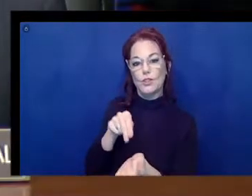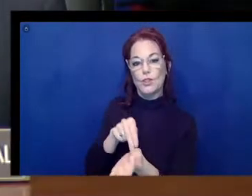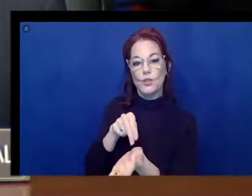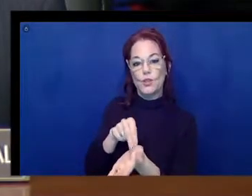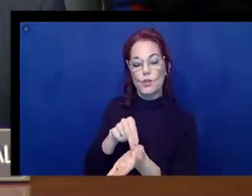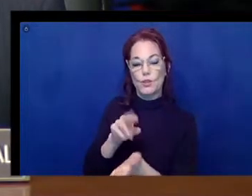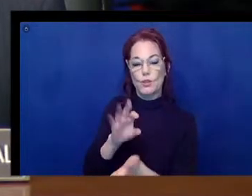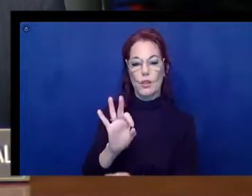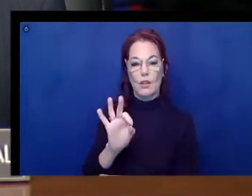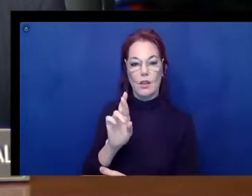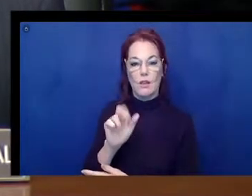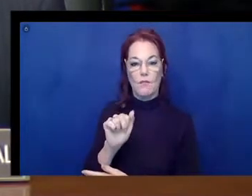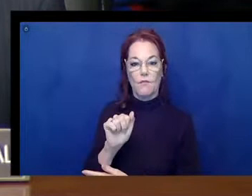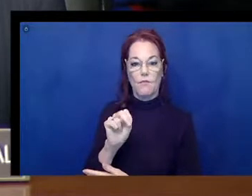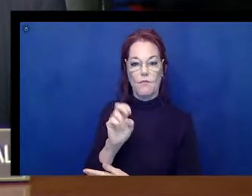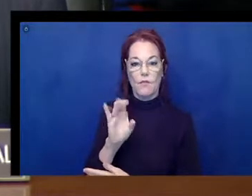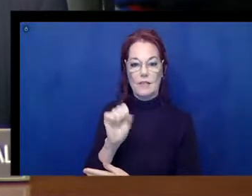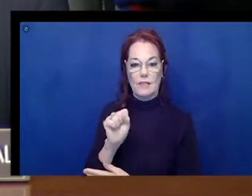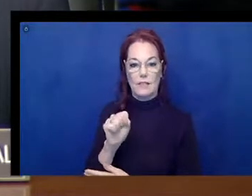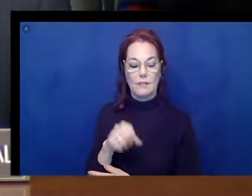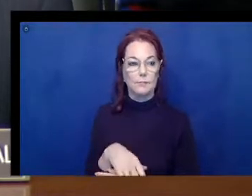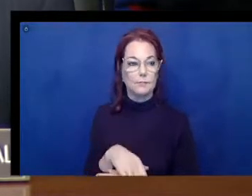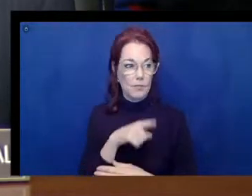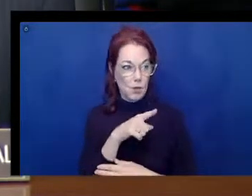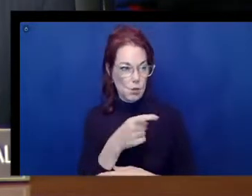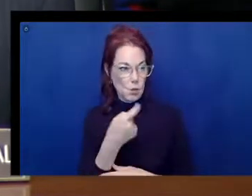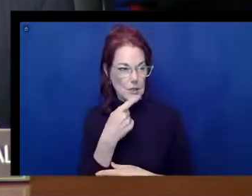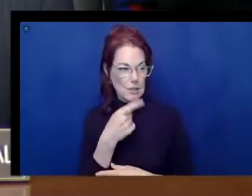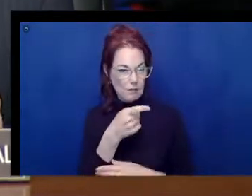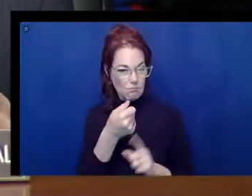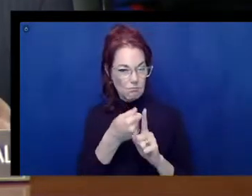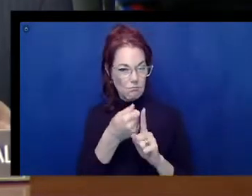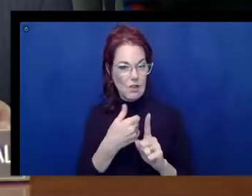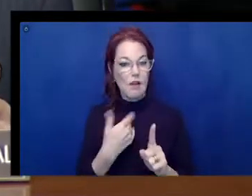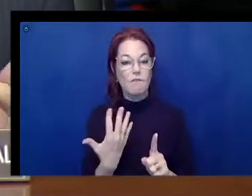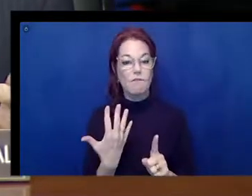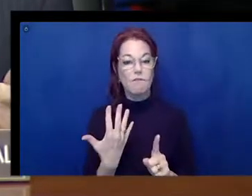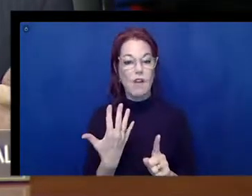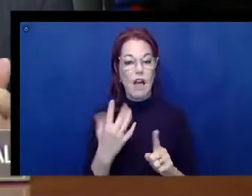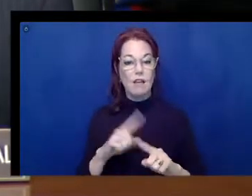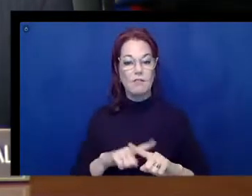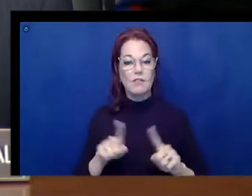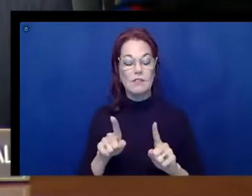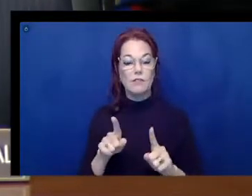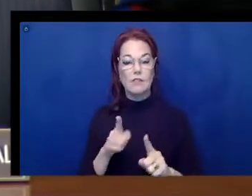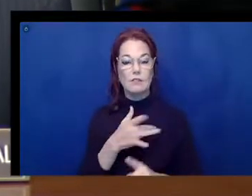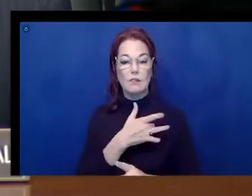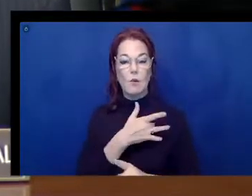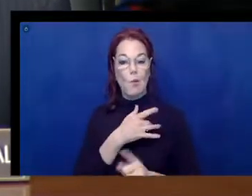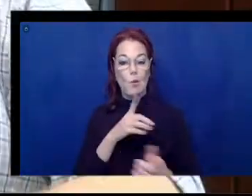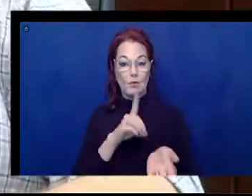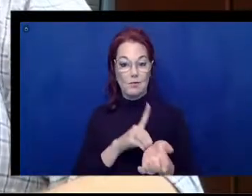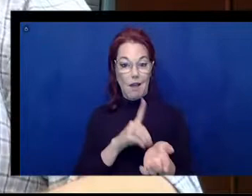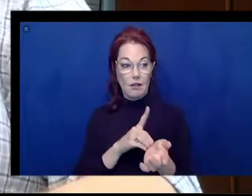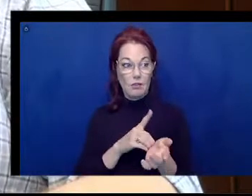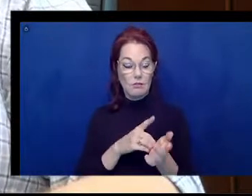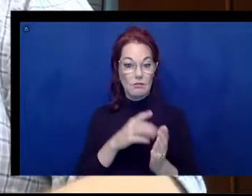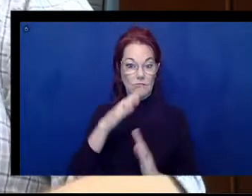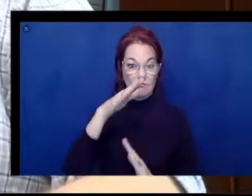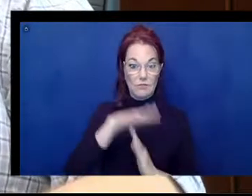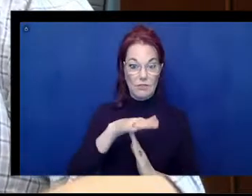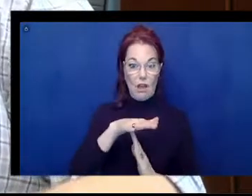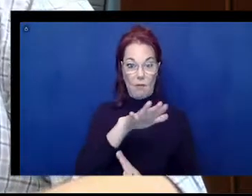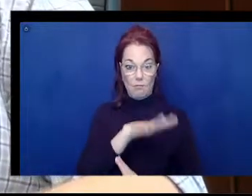And you mentioned you have access to five different cardiologists, some of the best in the state, maybe the nation. Yes,